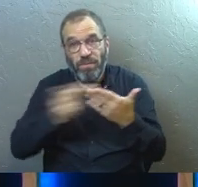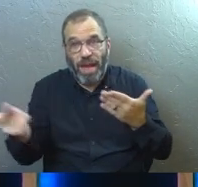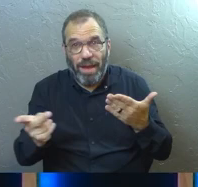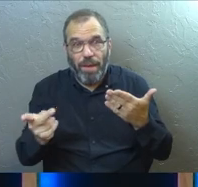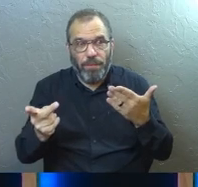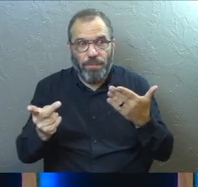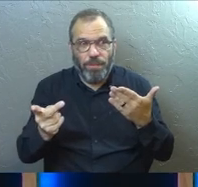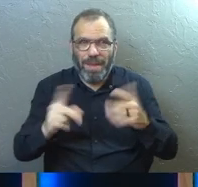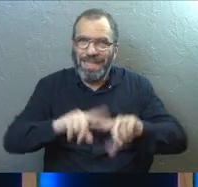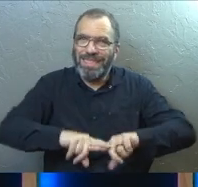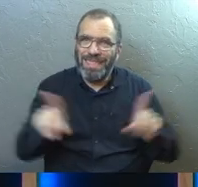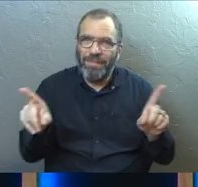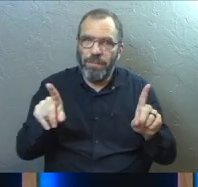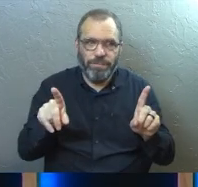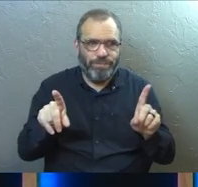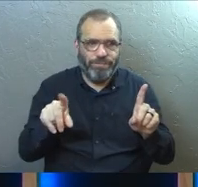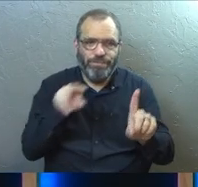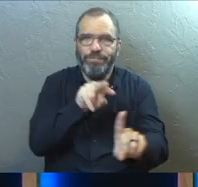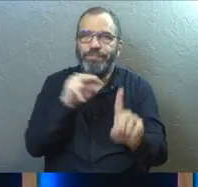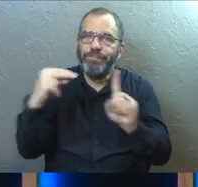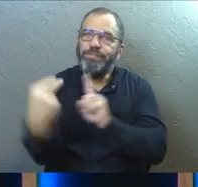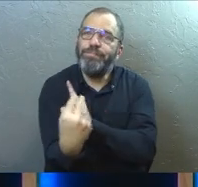It's a completely different formula.